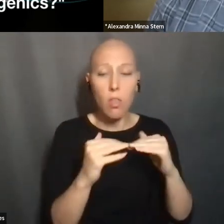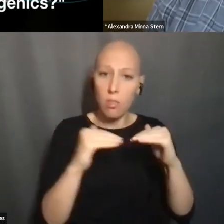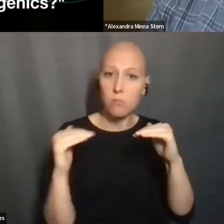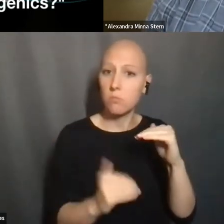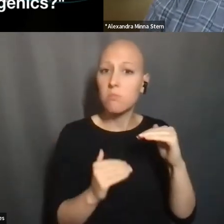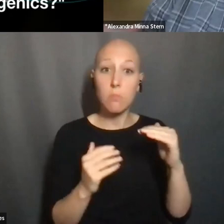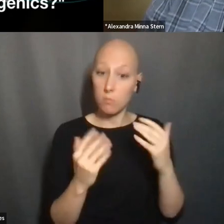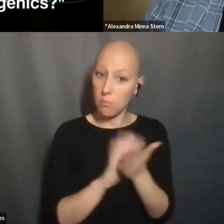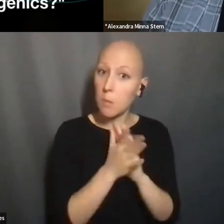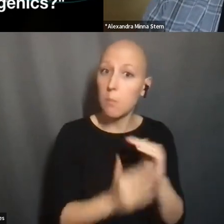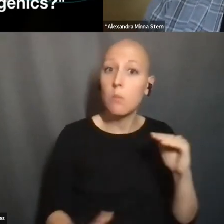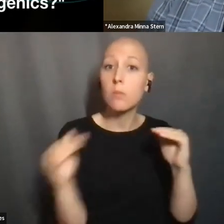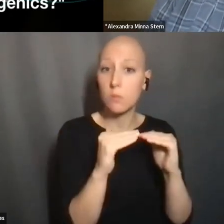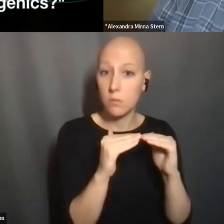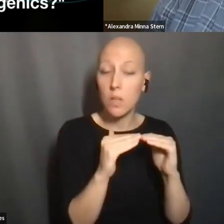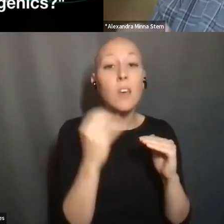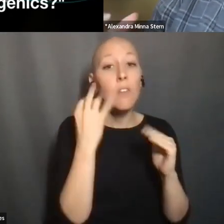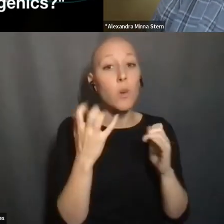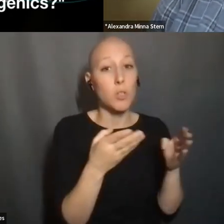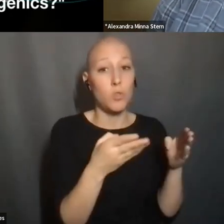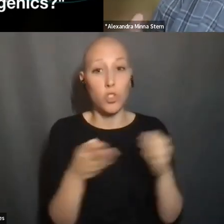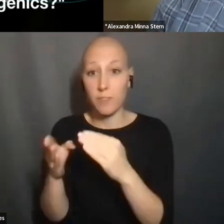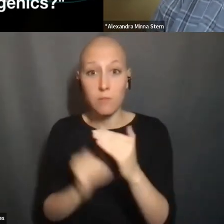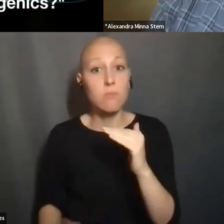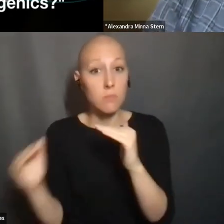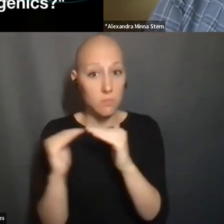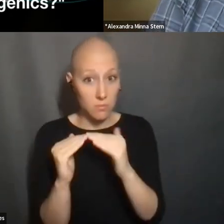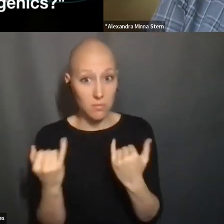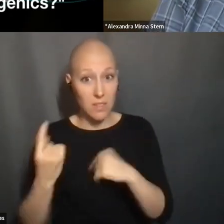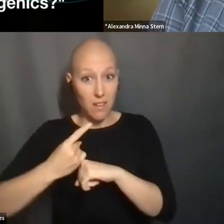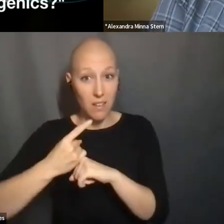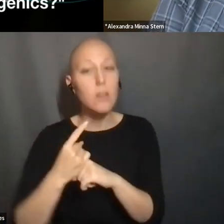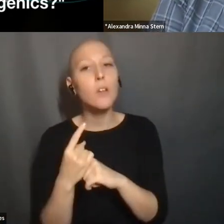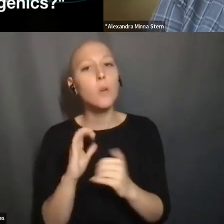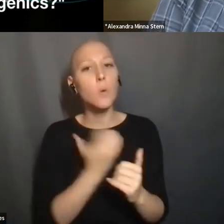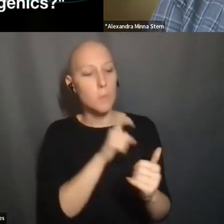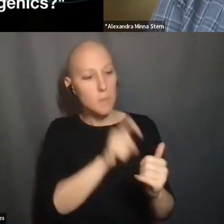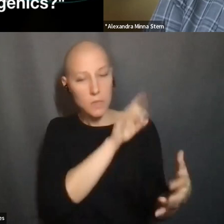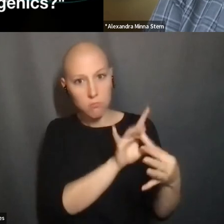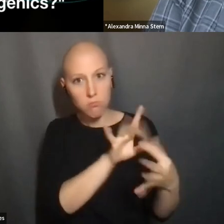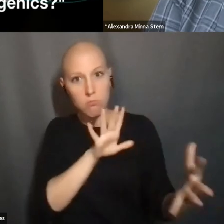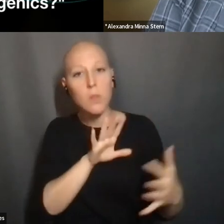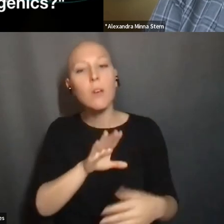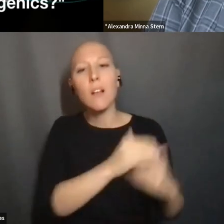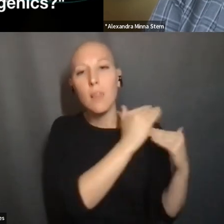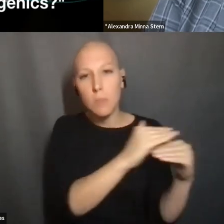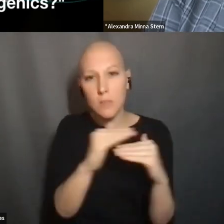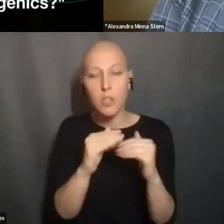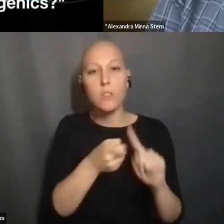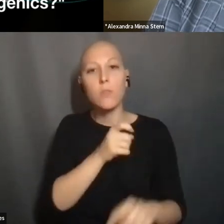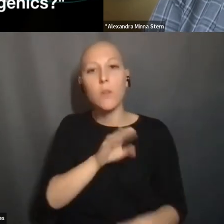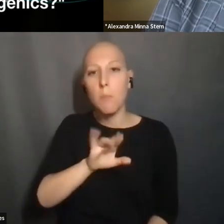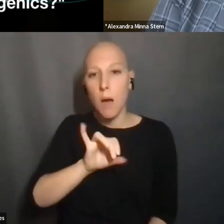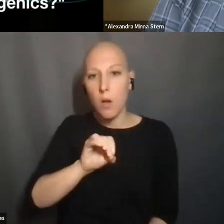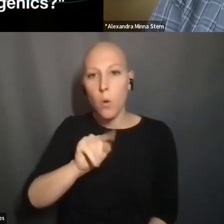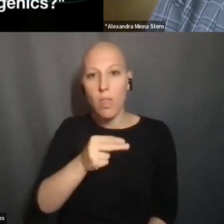AND IF WE WANT TO SHIFT IT TO THAT TODAY, WE HAVE TO BREAK OUT OF SOME OF THE LIMITATIONS OF THE BIOETHICAL CONTAINER OF